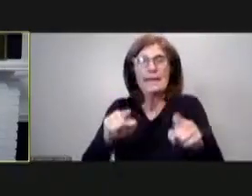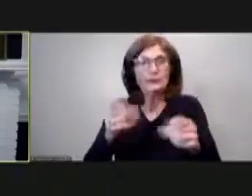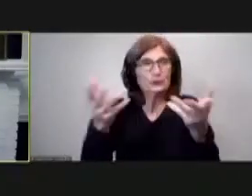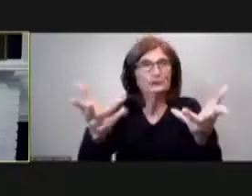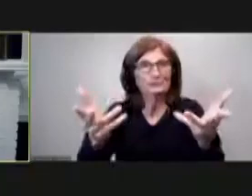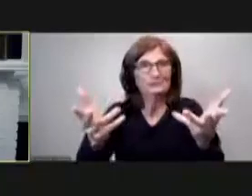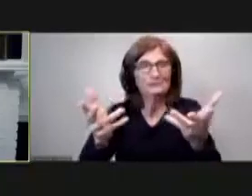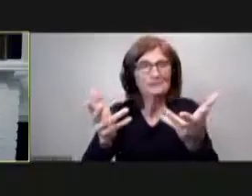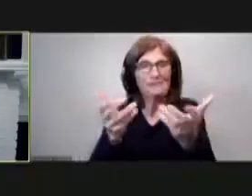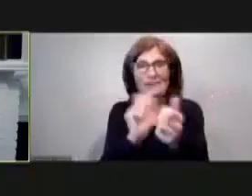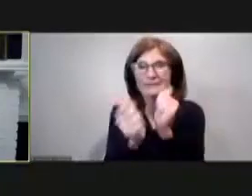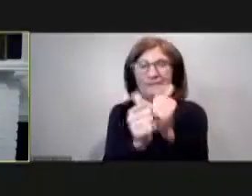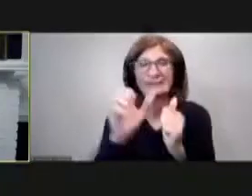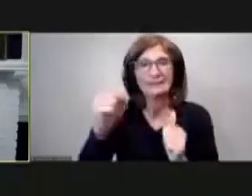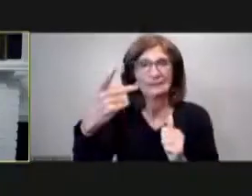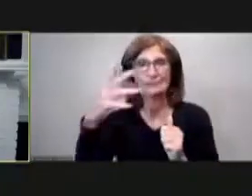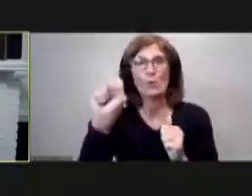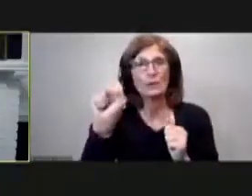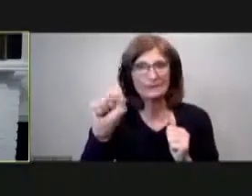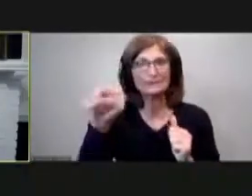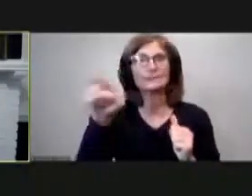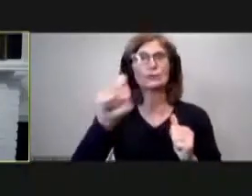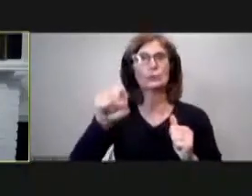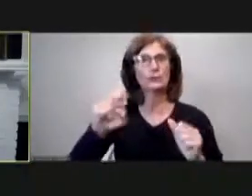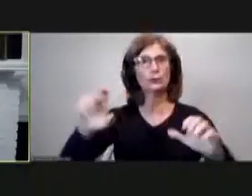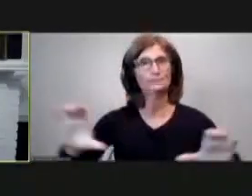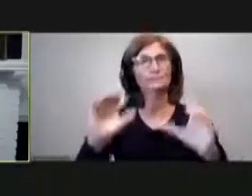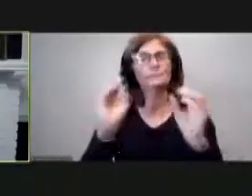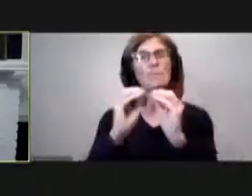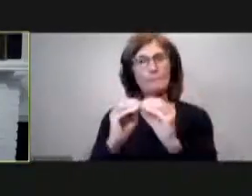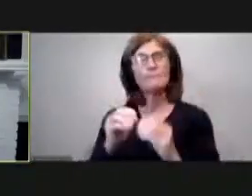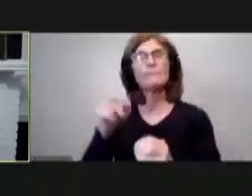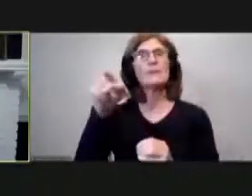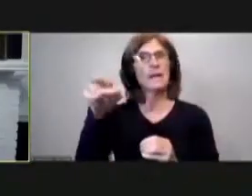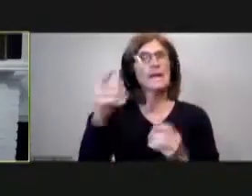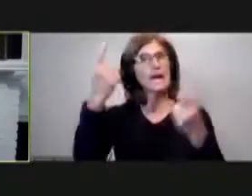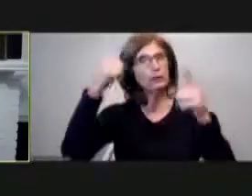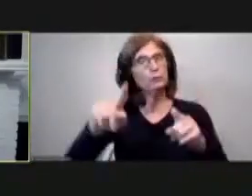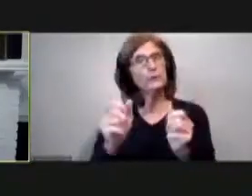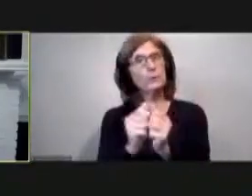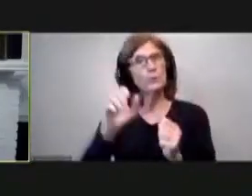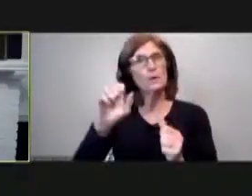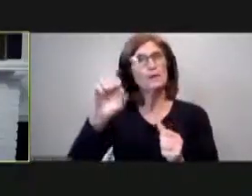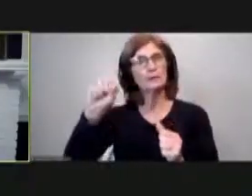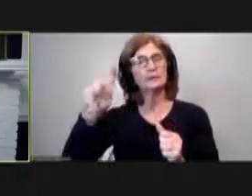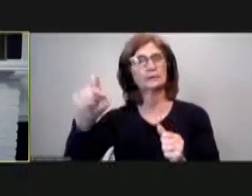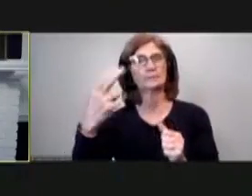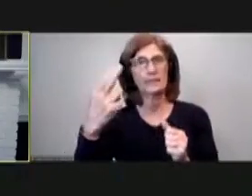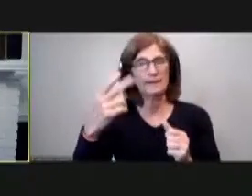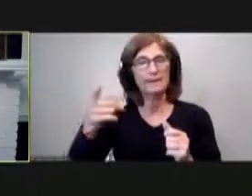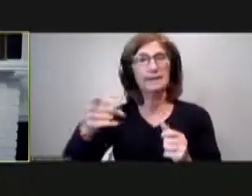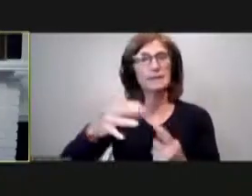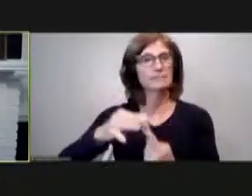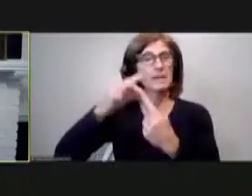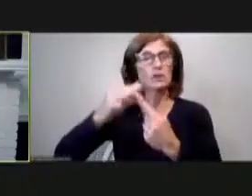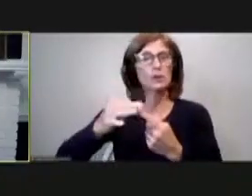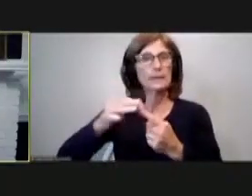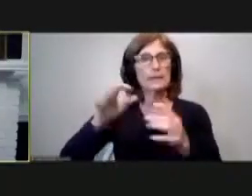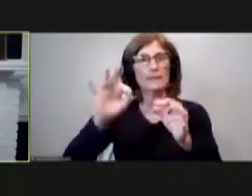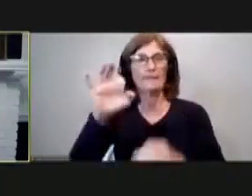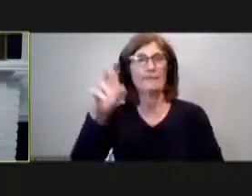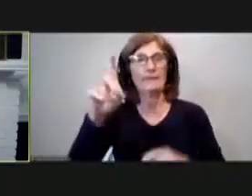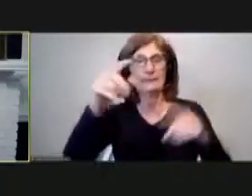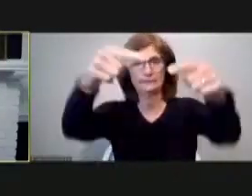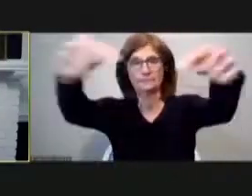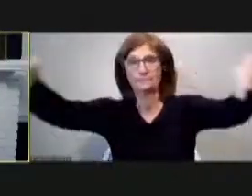so we we should be doing more and i compare with councilman smith especially the rectangular fields we've